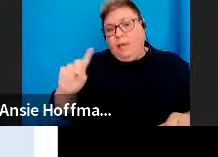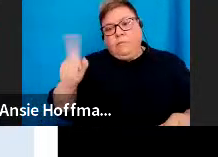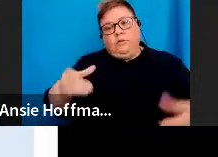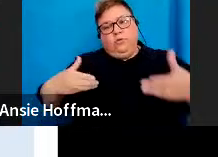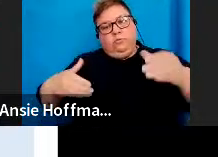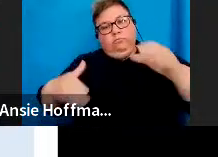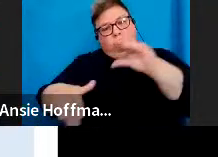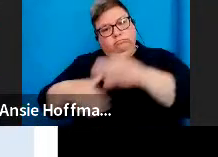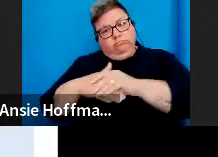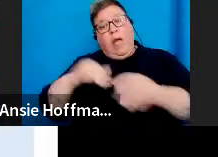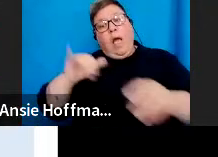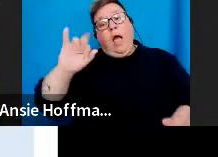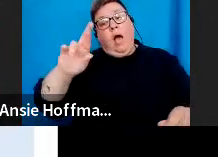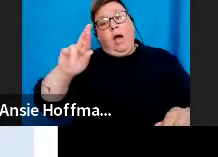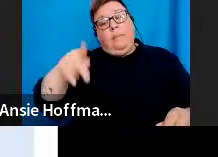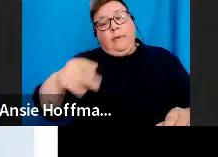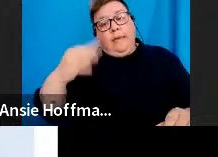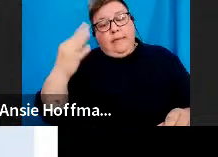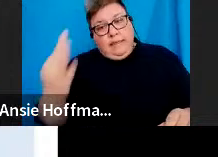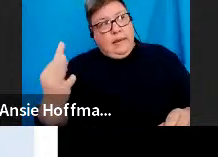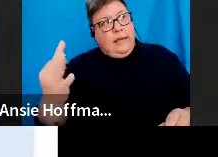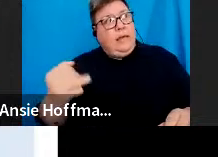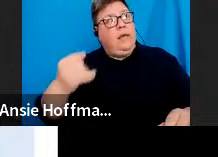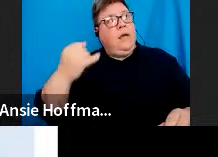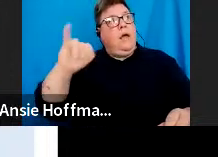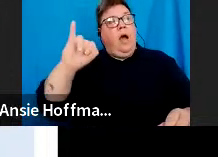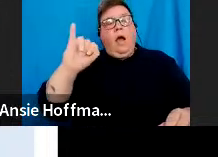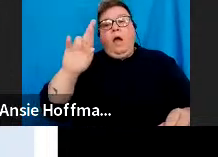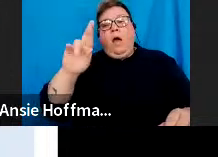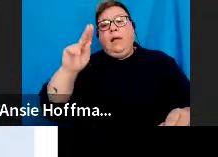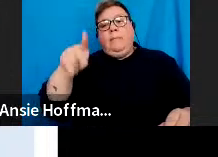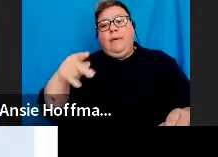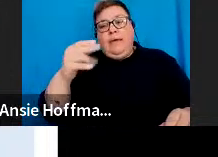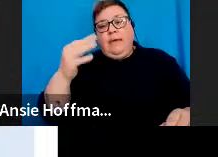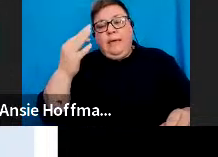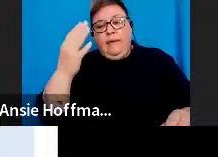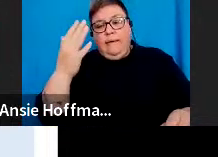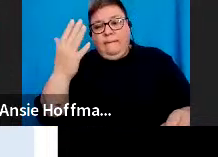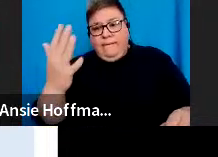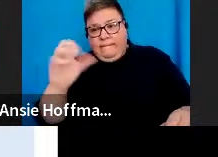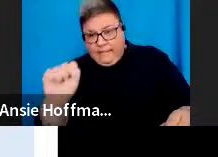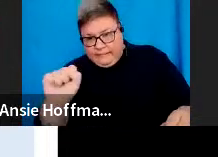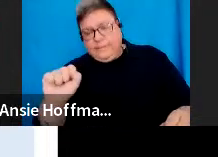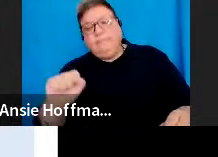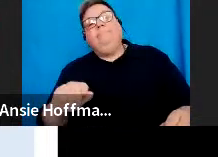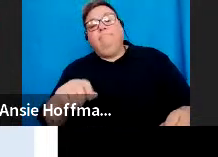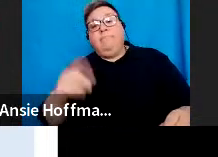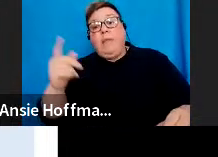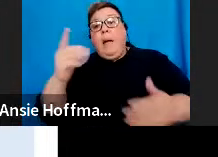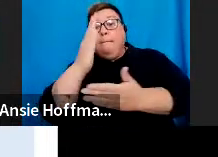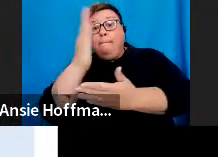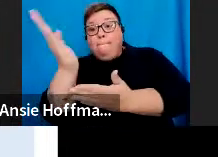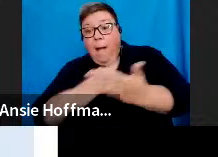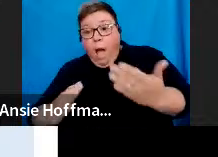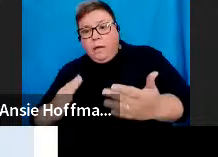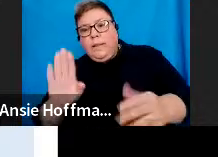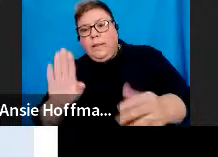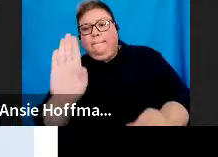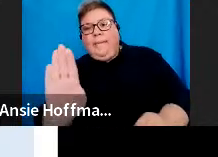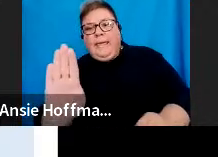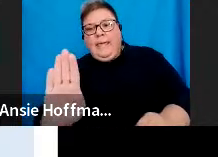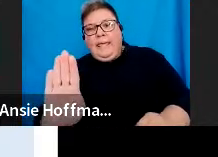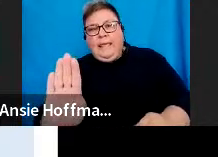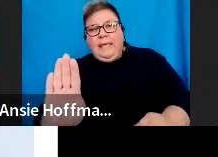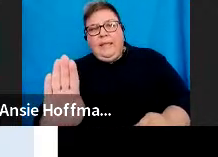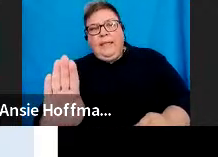IRP3A and your IRP3S, and then part B of the recognition of